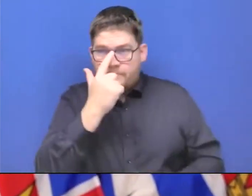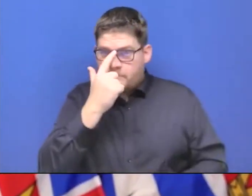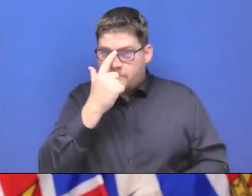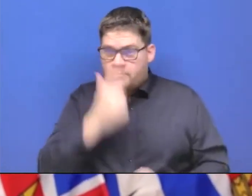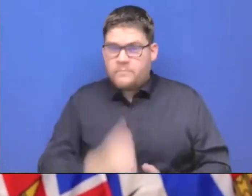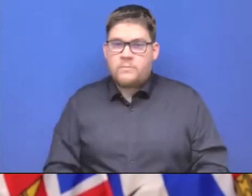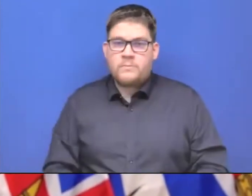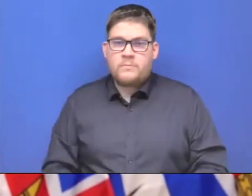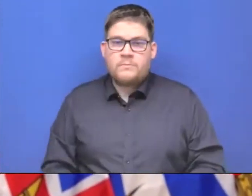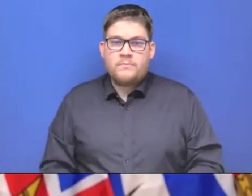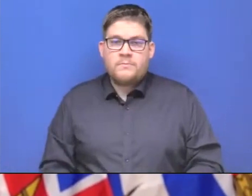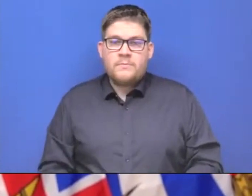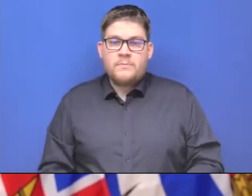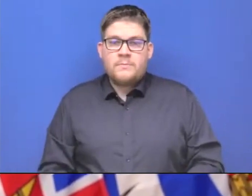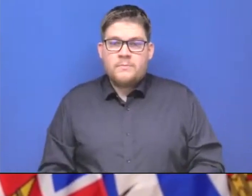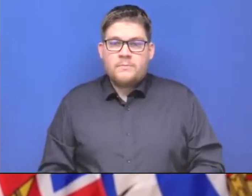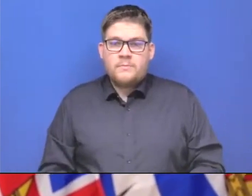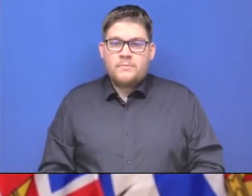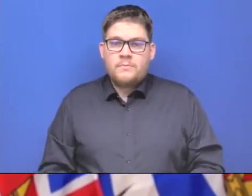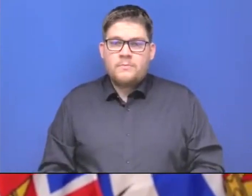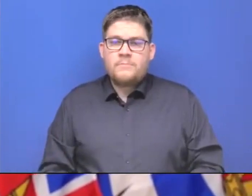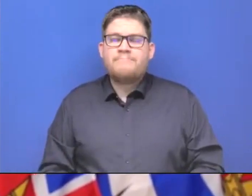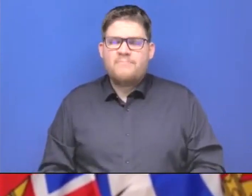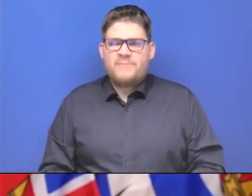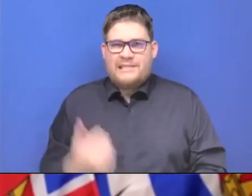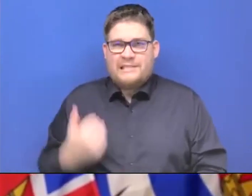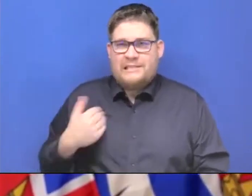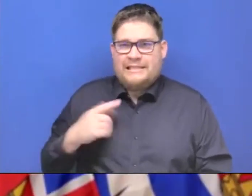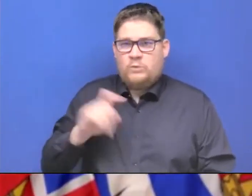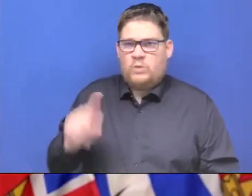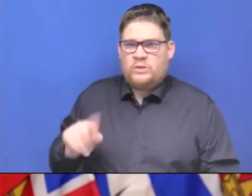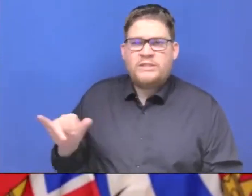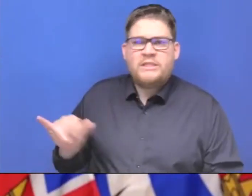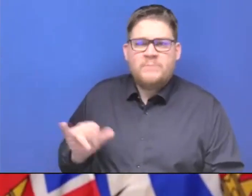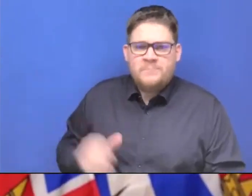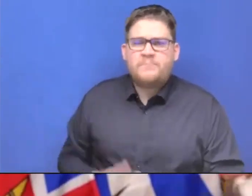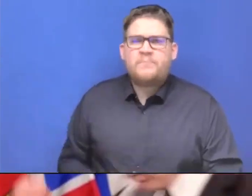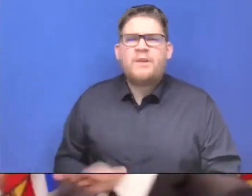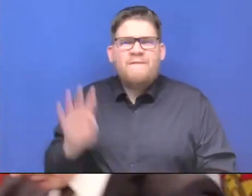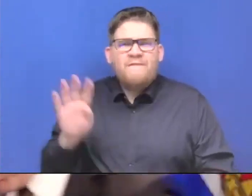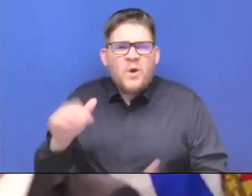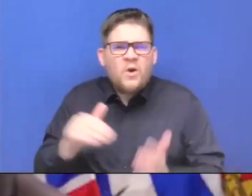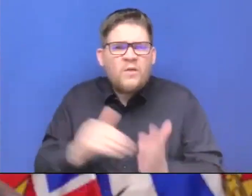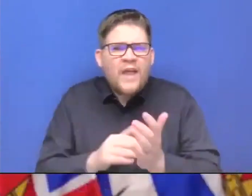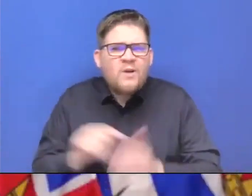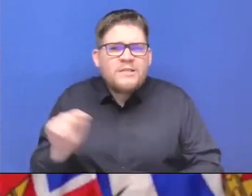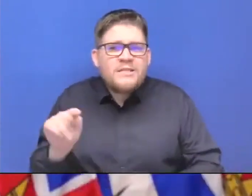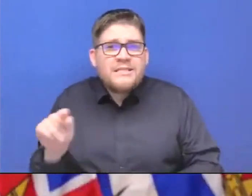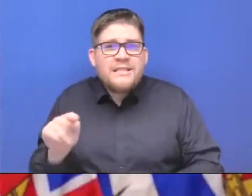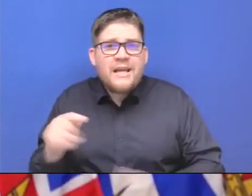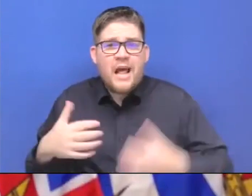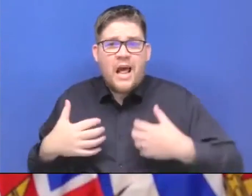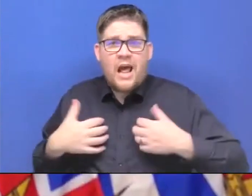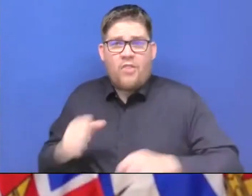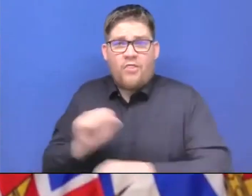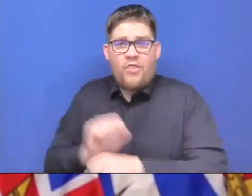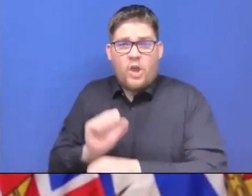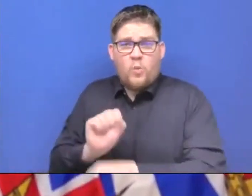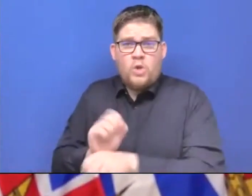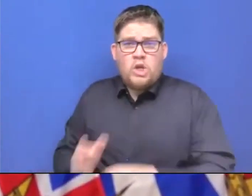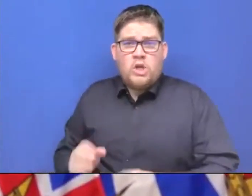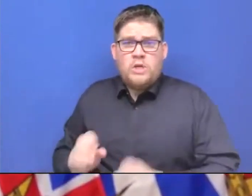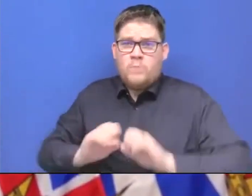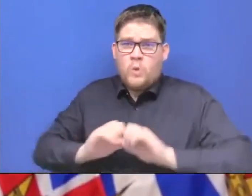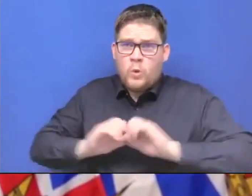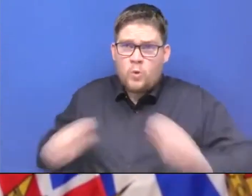Hi, Minister Dix. Can you tell us out of those 4,000 or so workers in the health care field who remain unvaccinated, how many